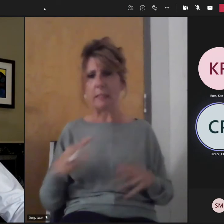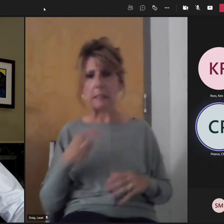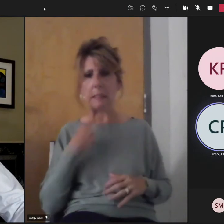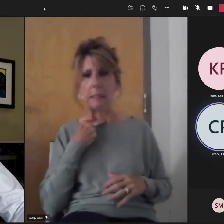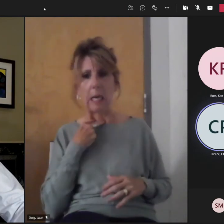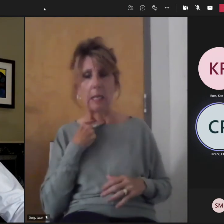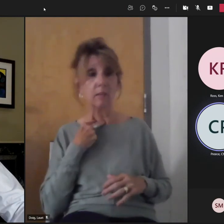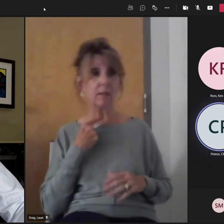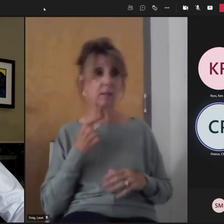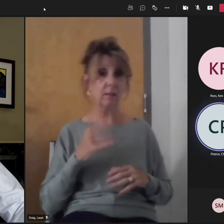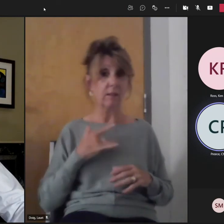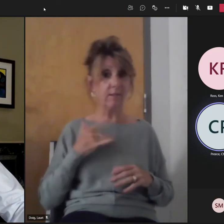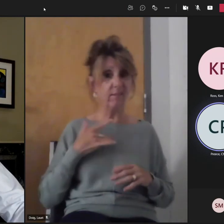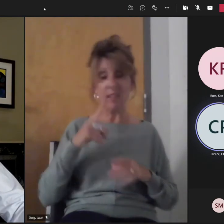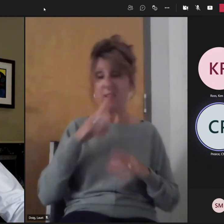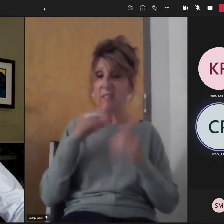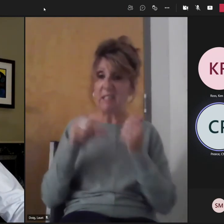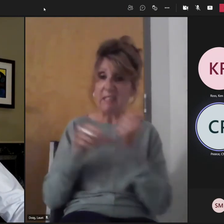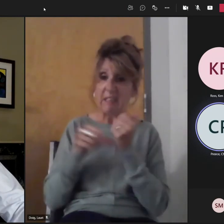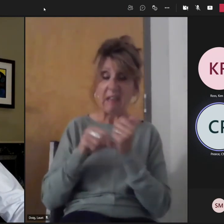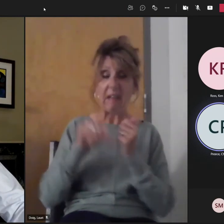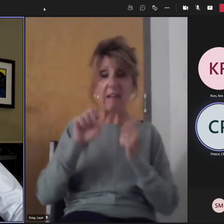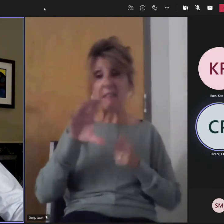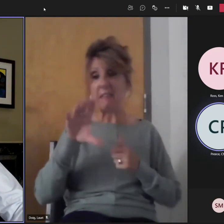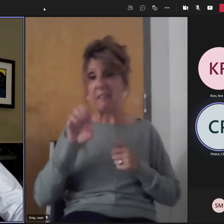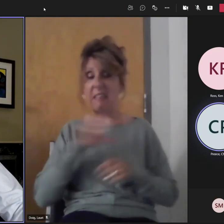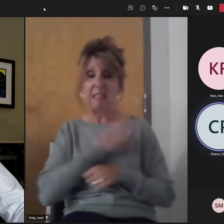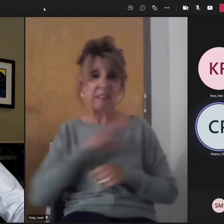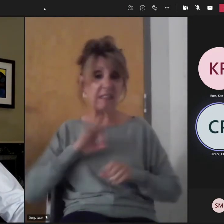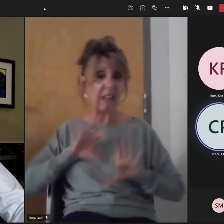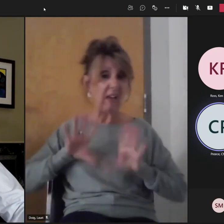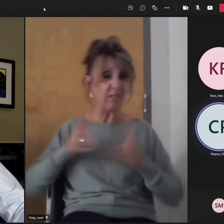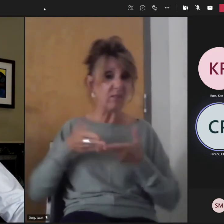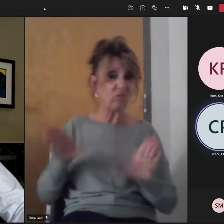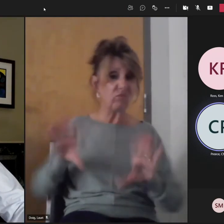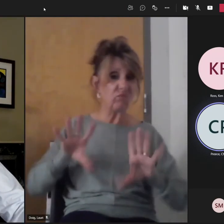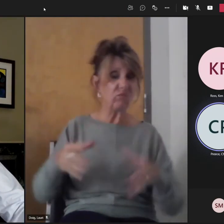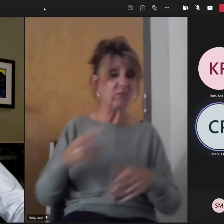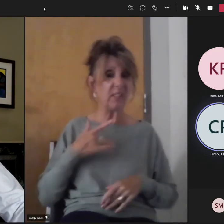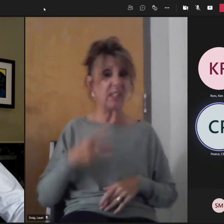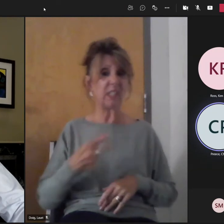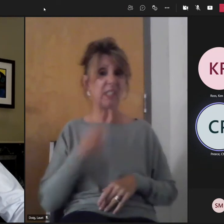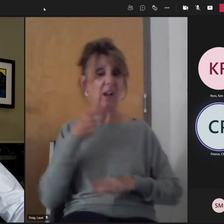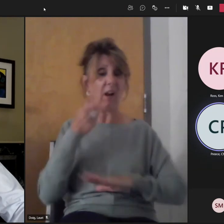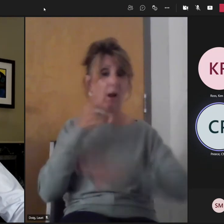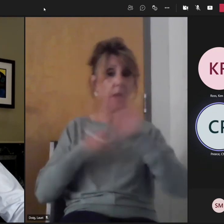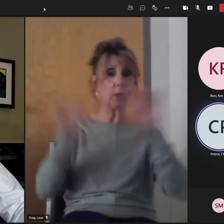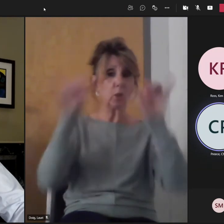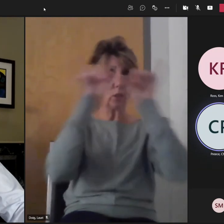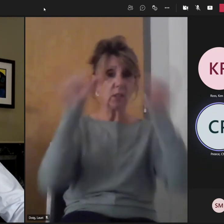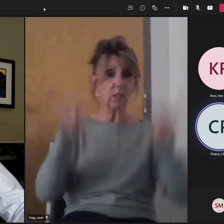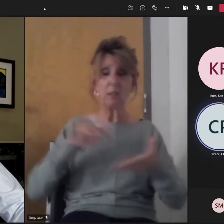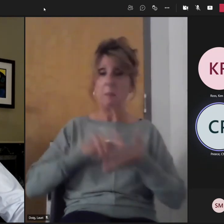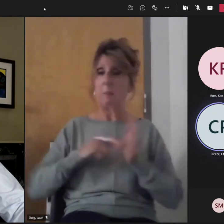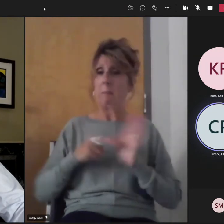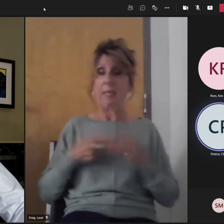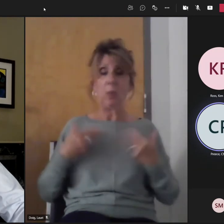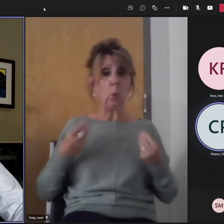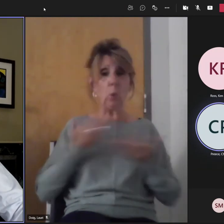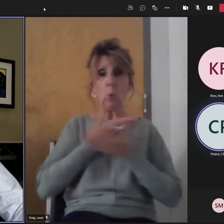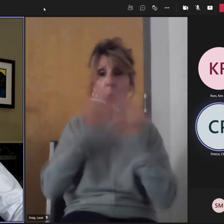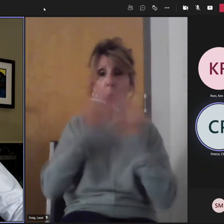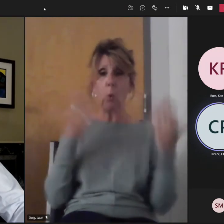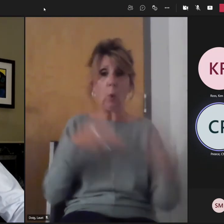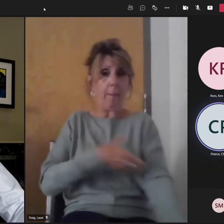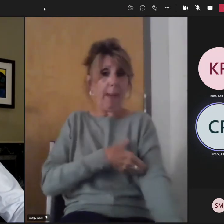probably say this about EAs, ECEs, everybody else. In a system and mostly powerless to make real change happen in our